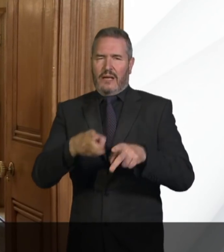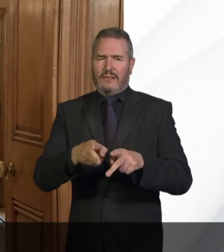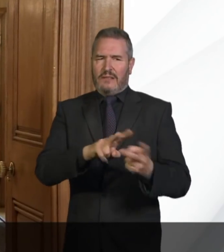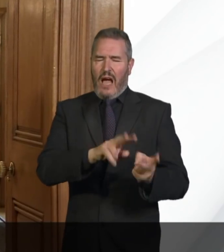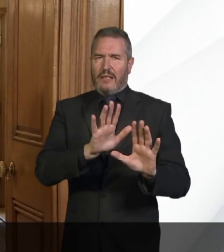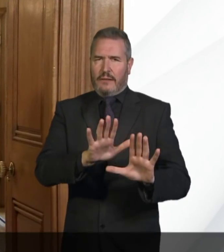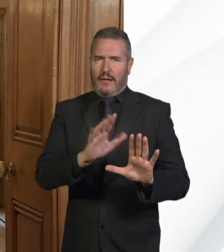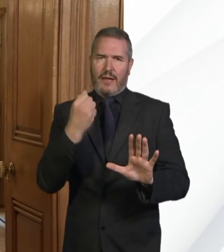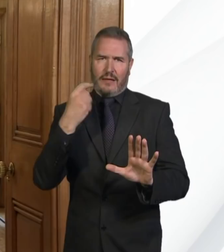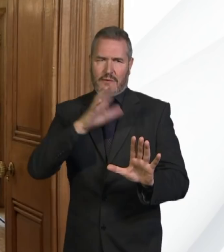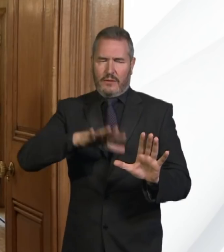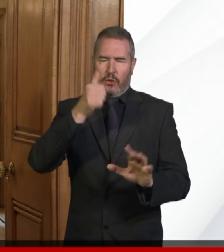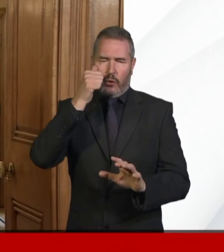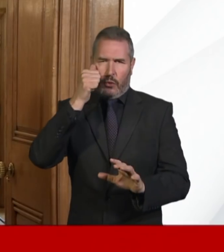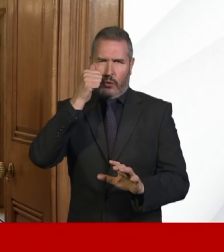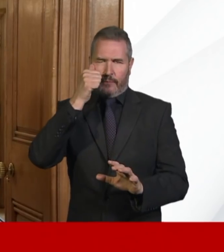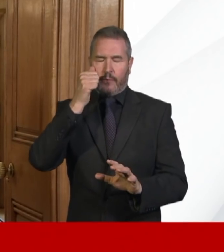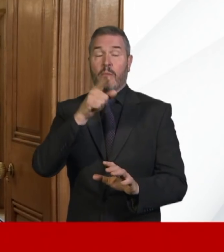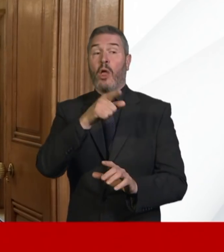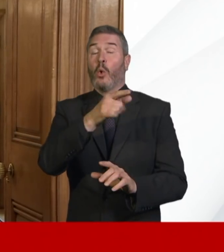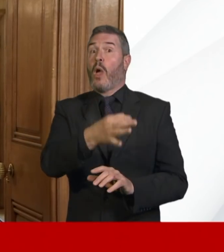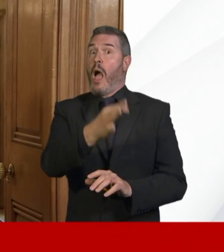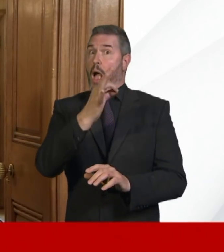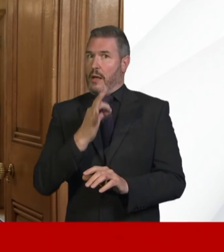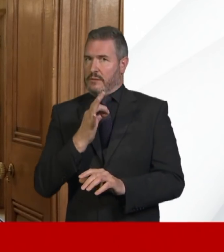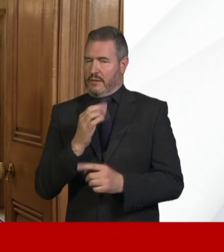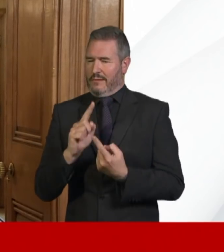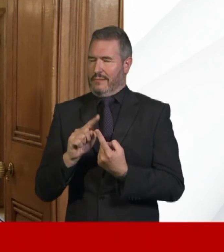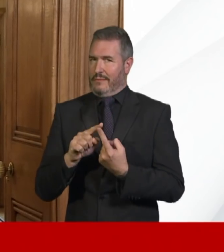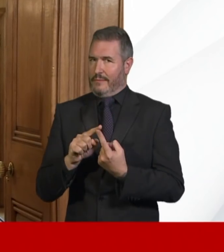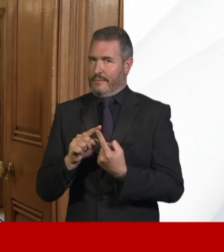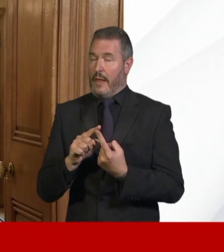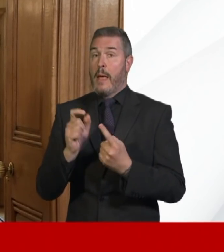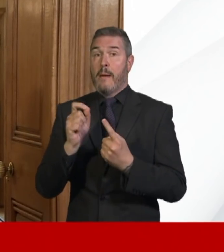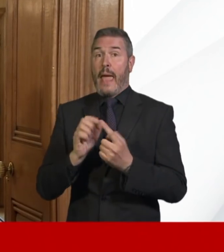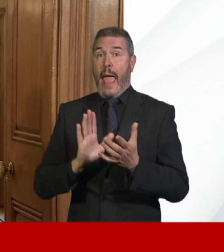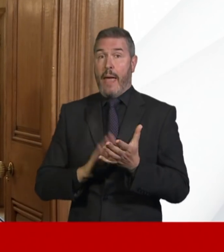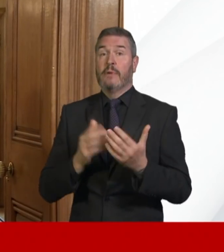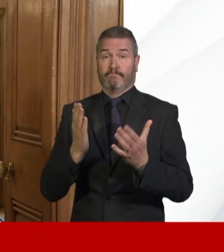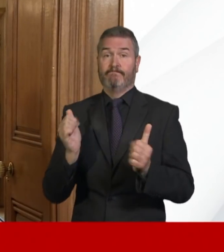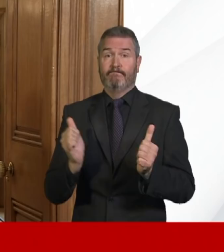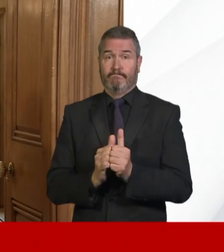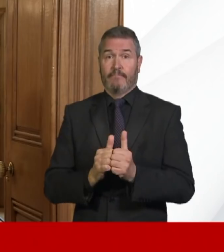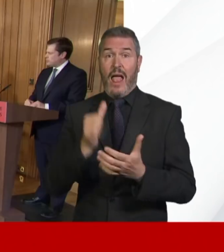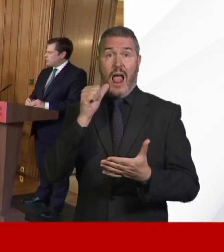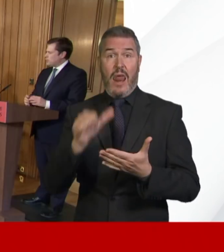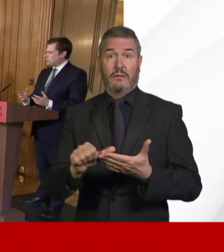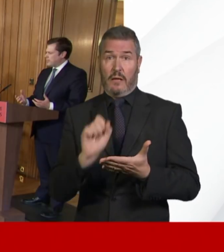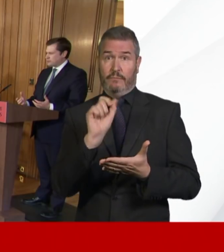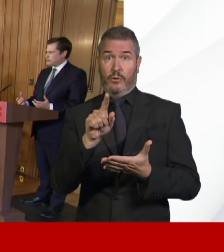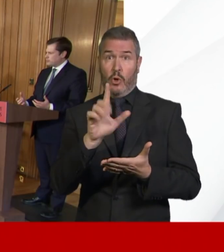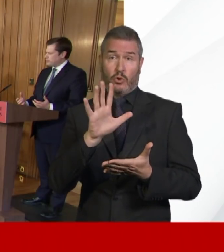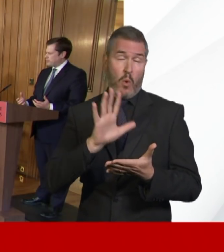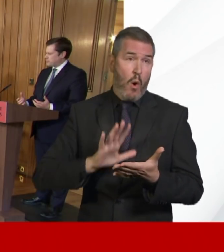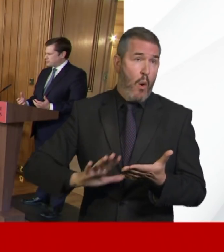away. With respect to your question, the Prime Minister has now written, or will be over the course of this